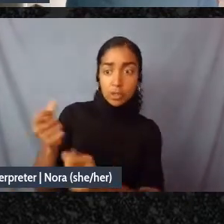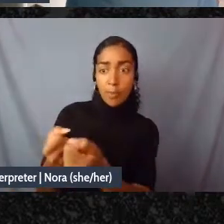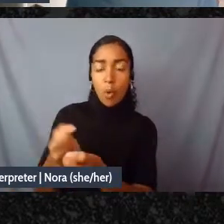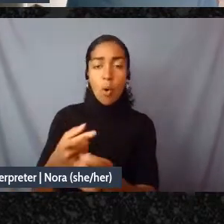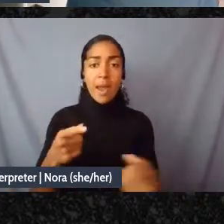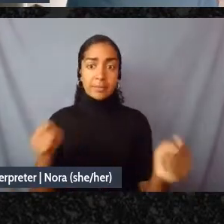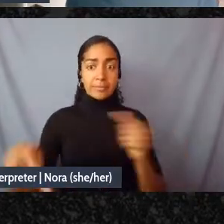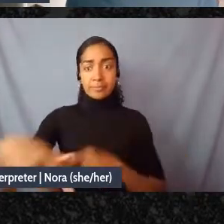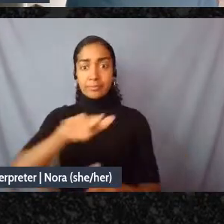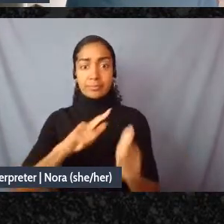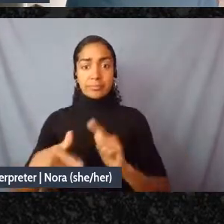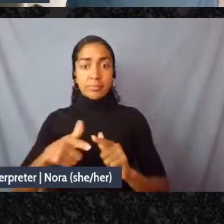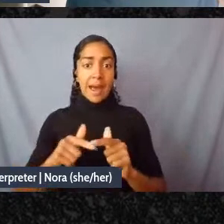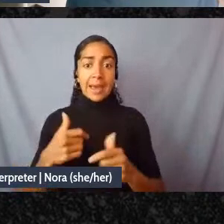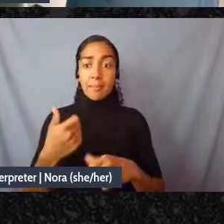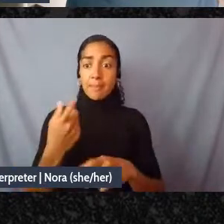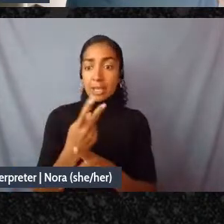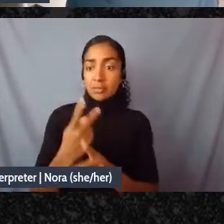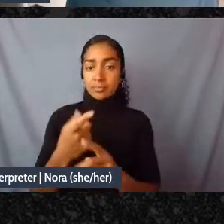needed in that location